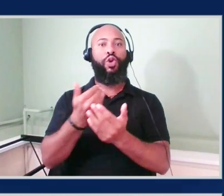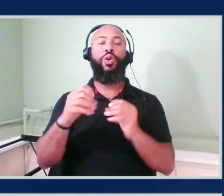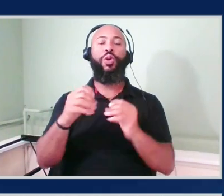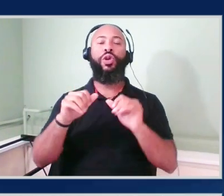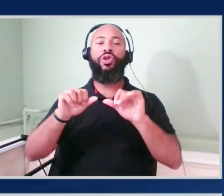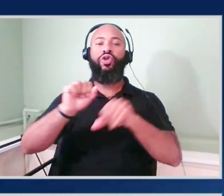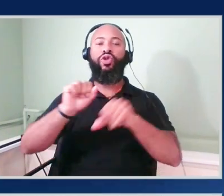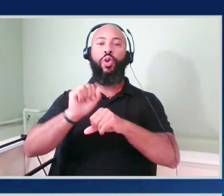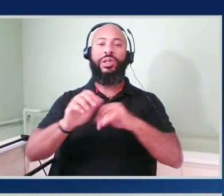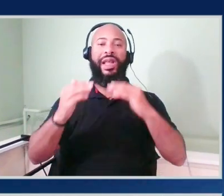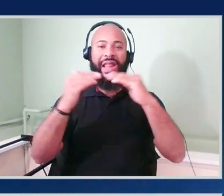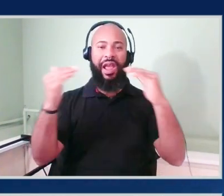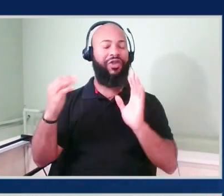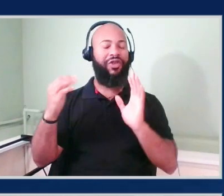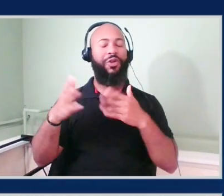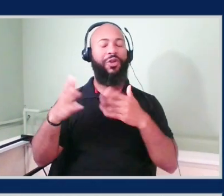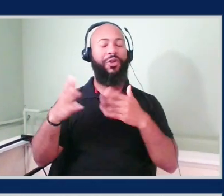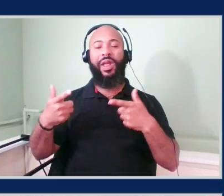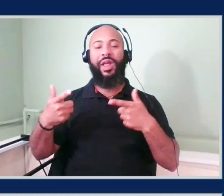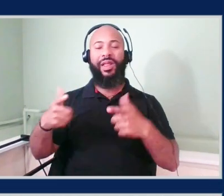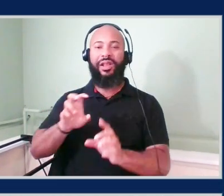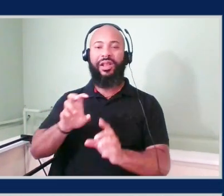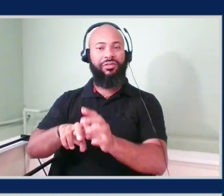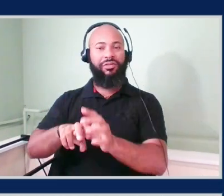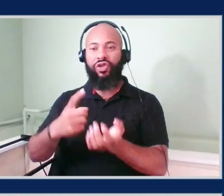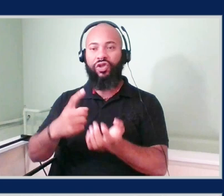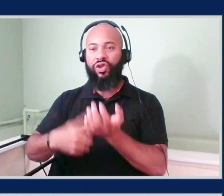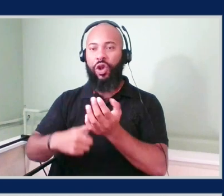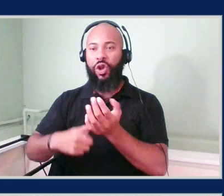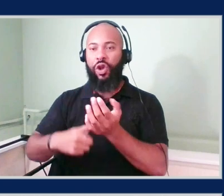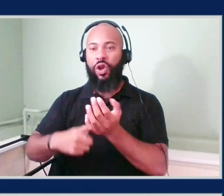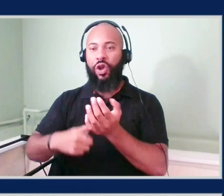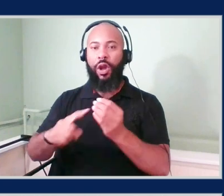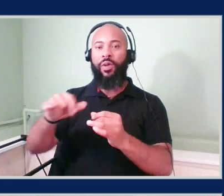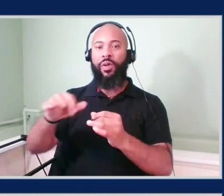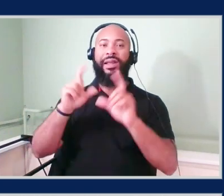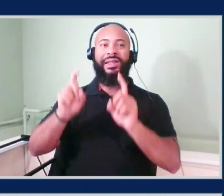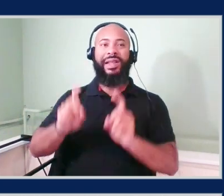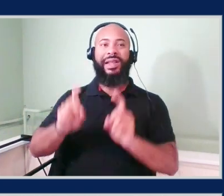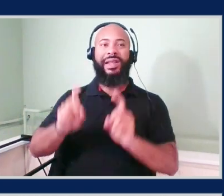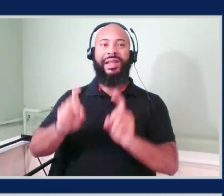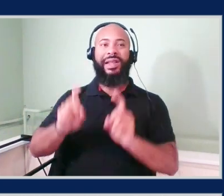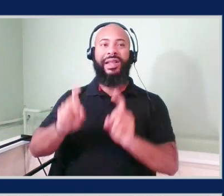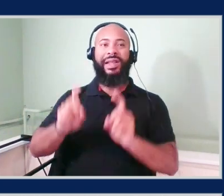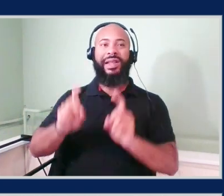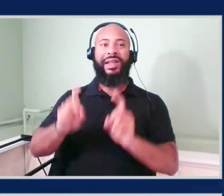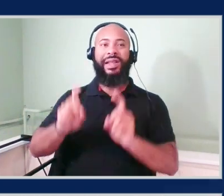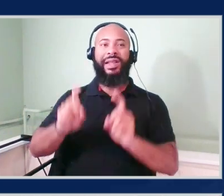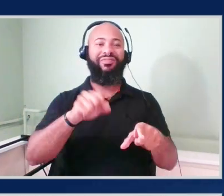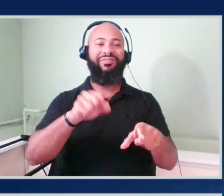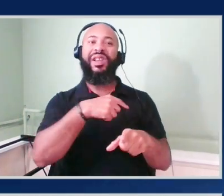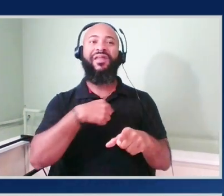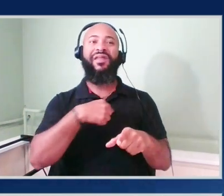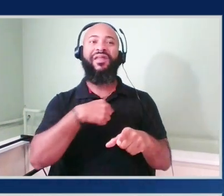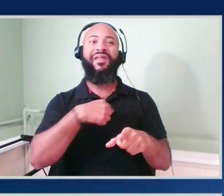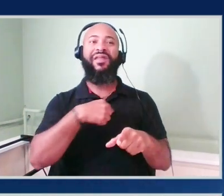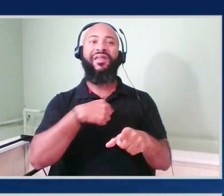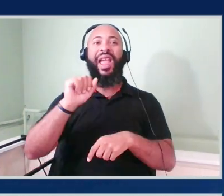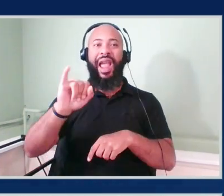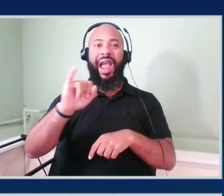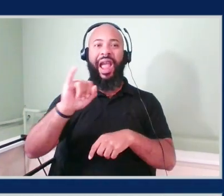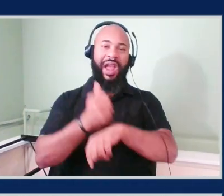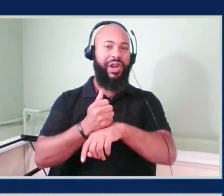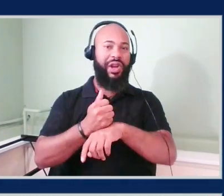exam prep. Yeah, let's talk about security. Yes. Which, by the way, if there's AI foundational stuff we might need to be more secure. take the specialty